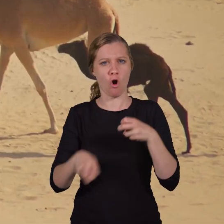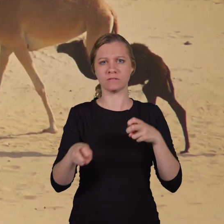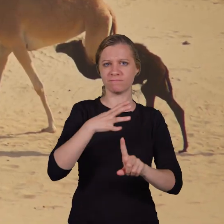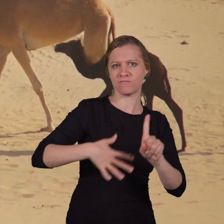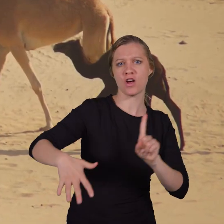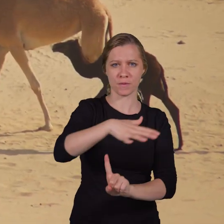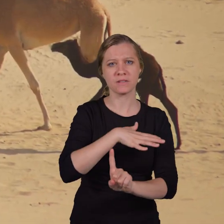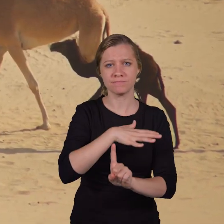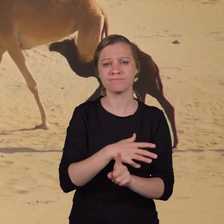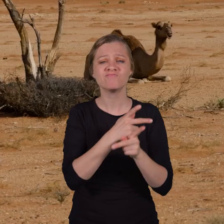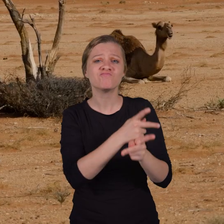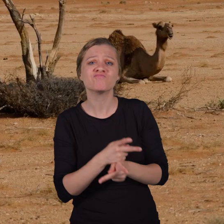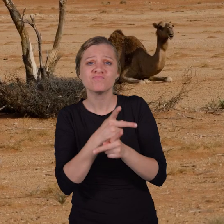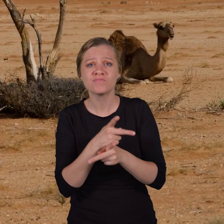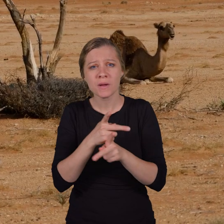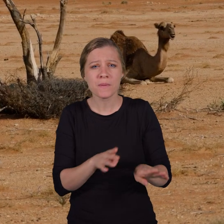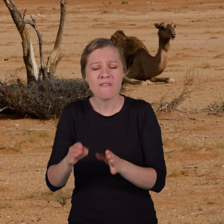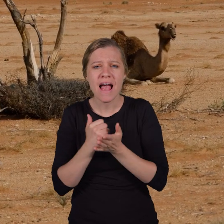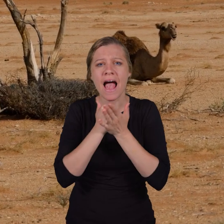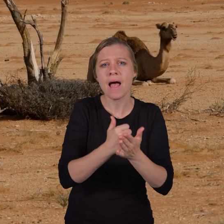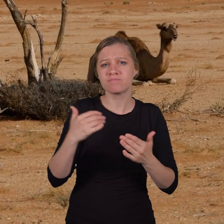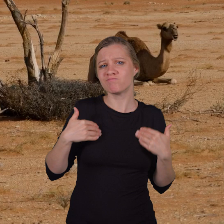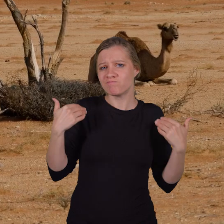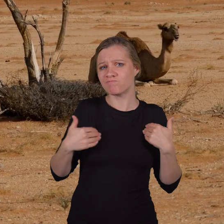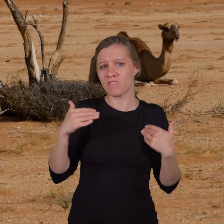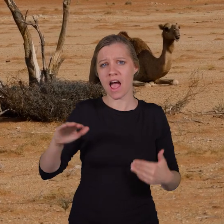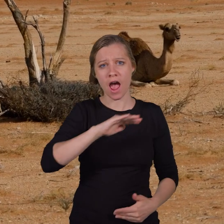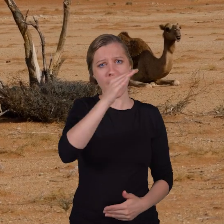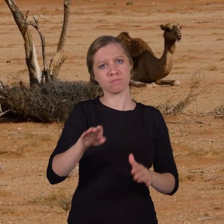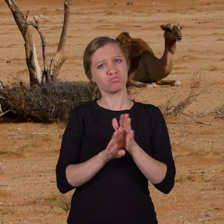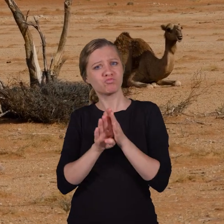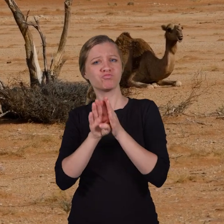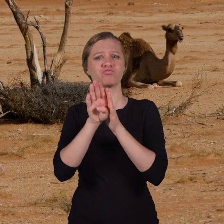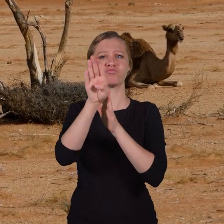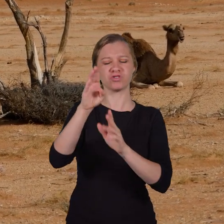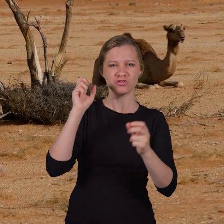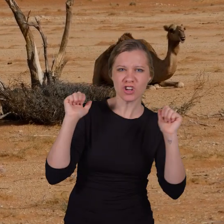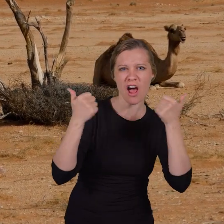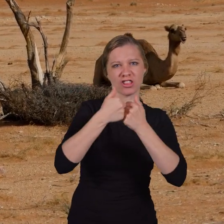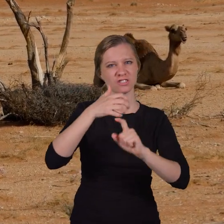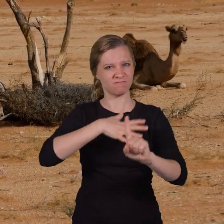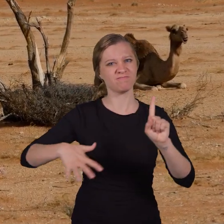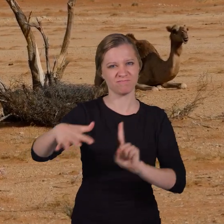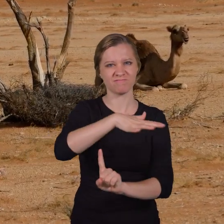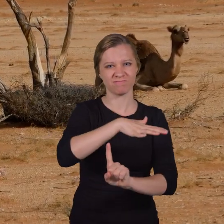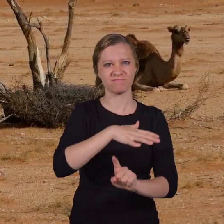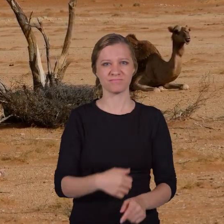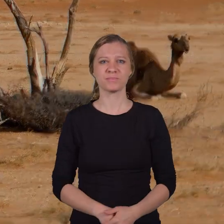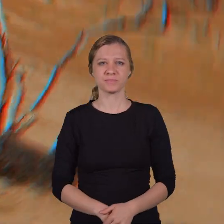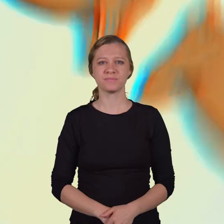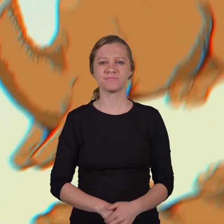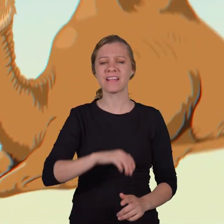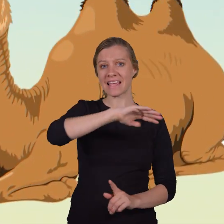desert environment. This nurturing behavior helps young camels survive and thrive in their challenging habitats.